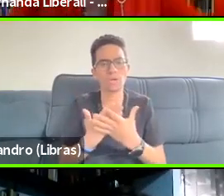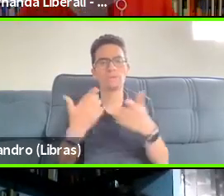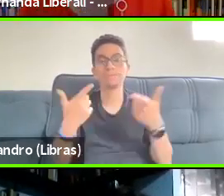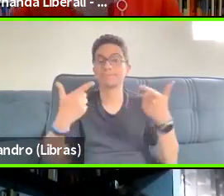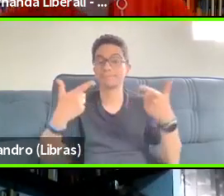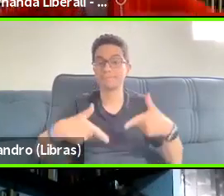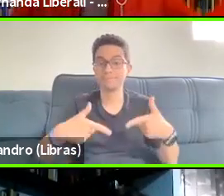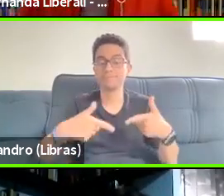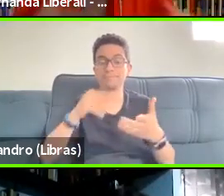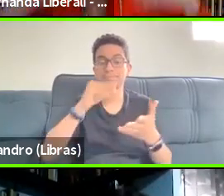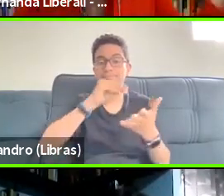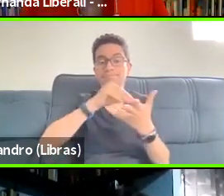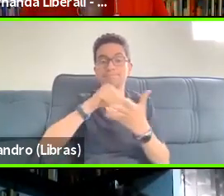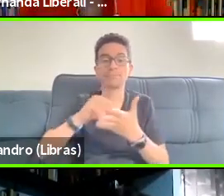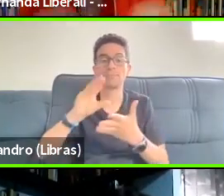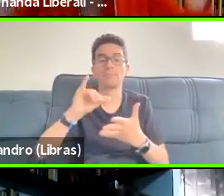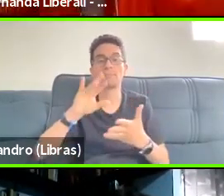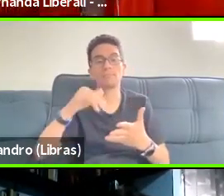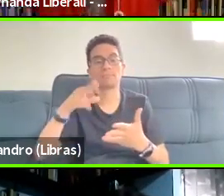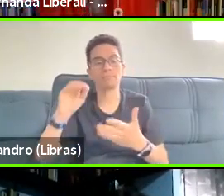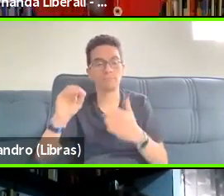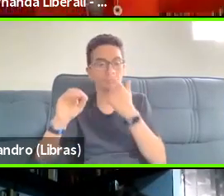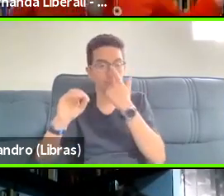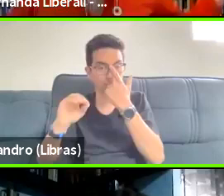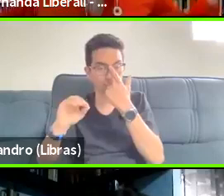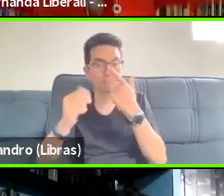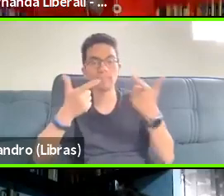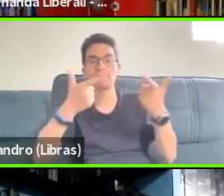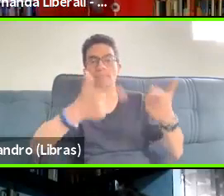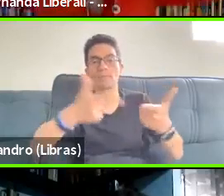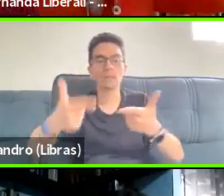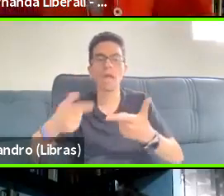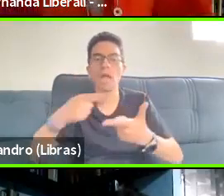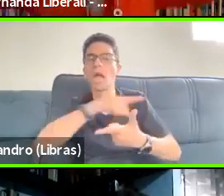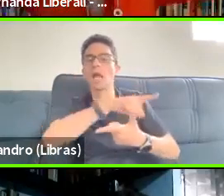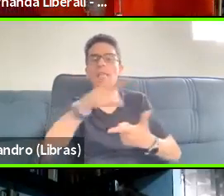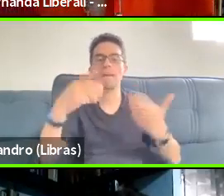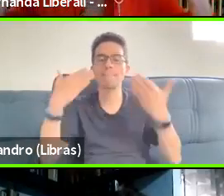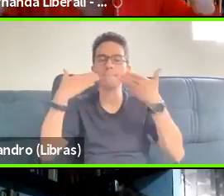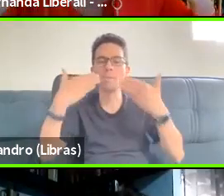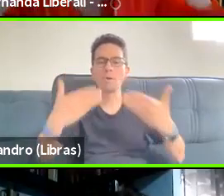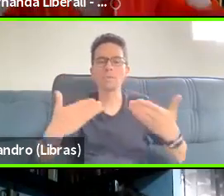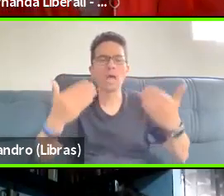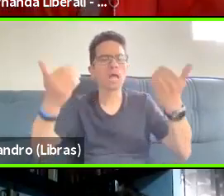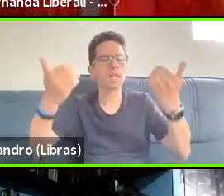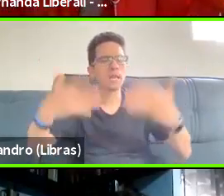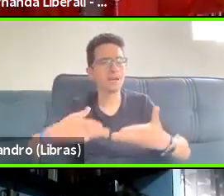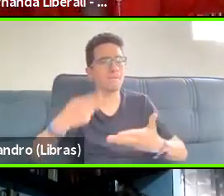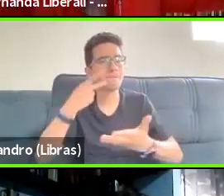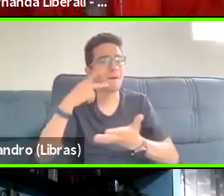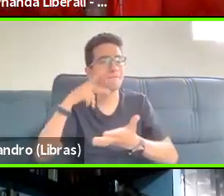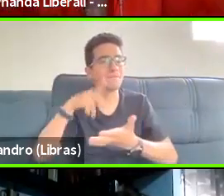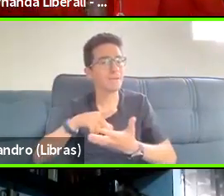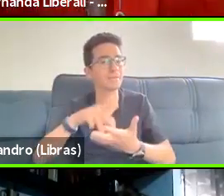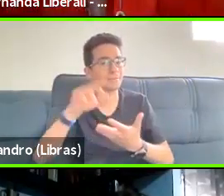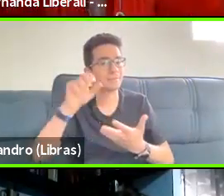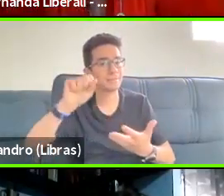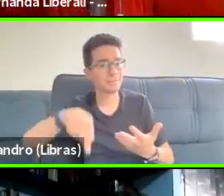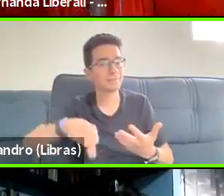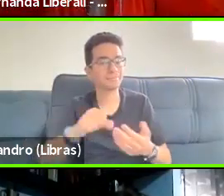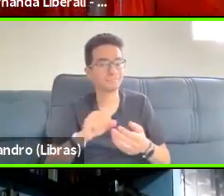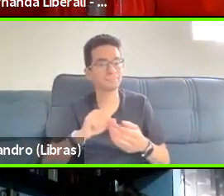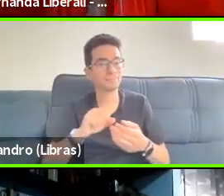expressing who we are. And not only creating a big enormous head full of knowledge